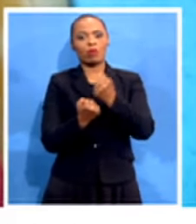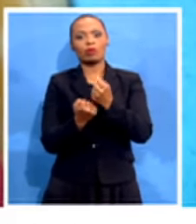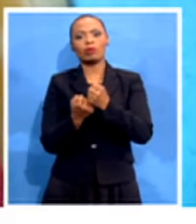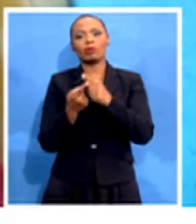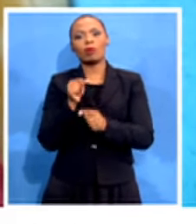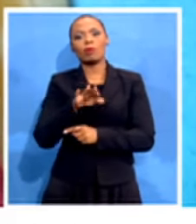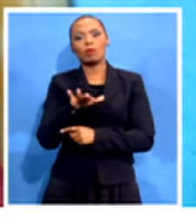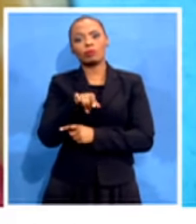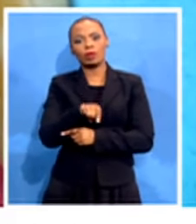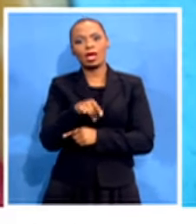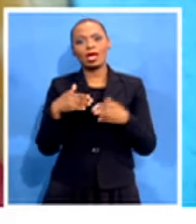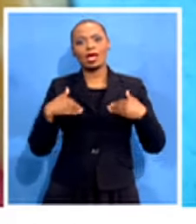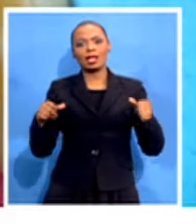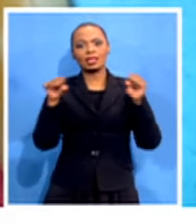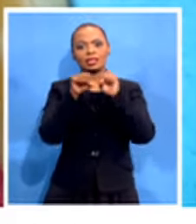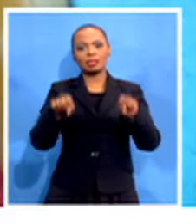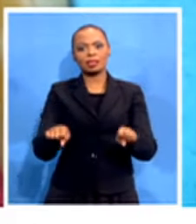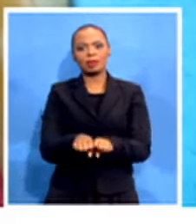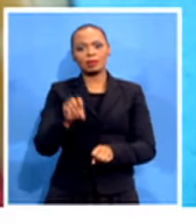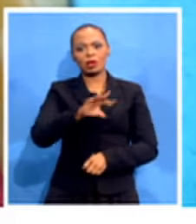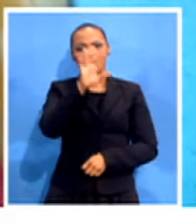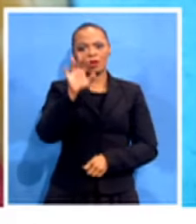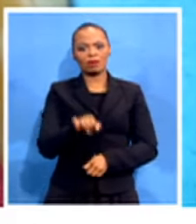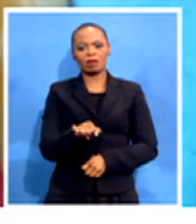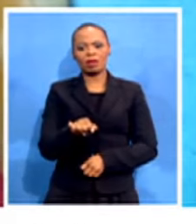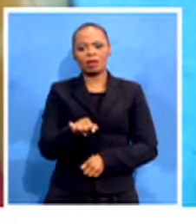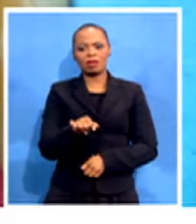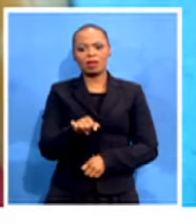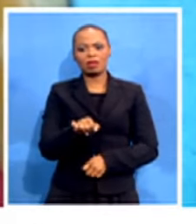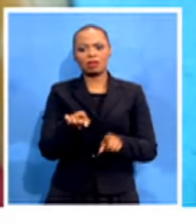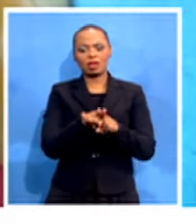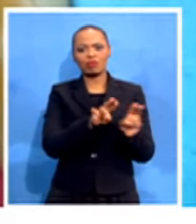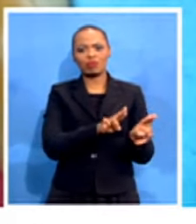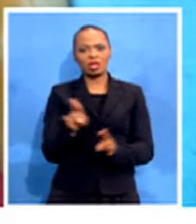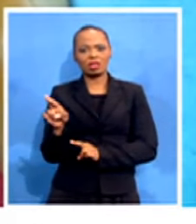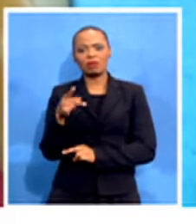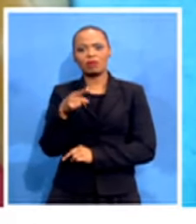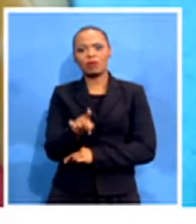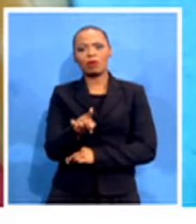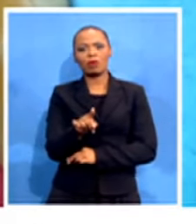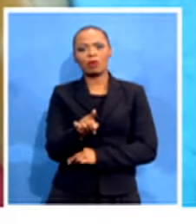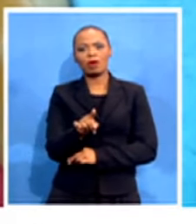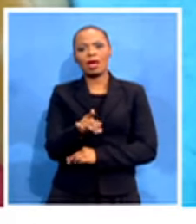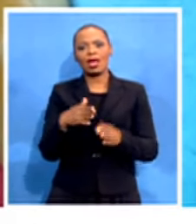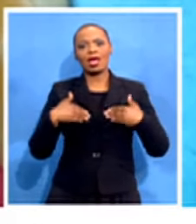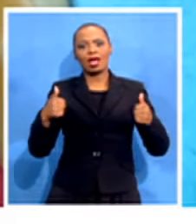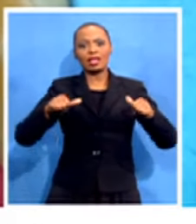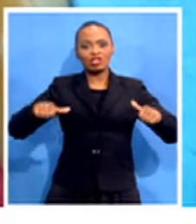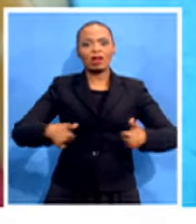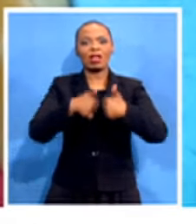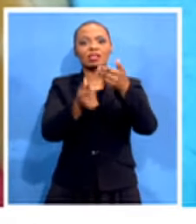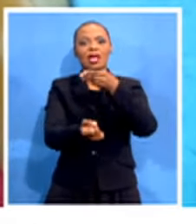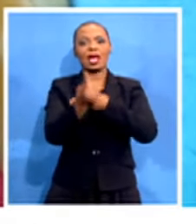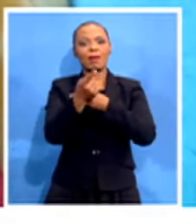we must strengthen all the systems and make sure that we are ready for another health crisis that may occur in